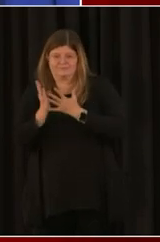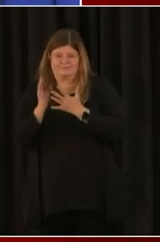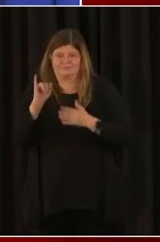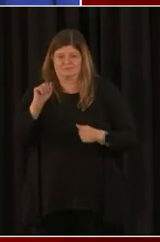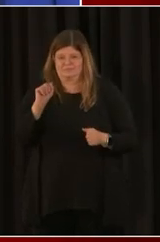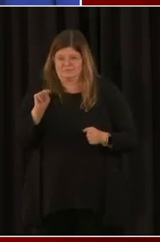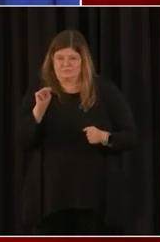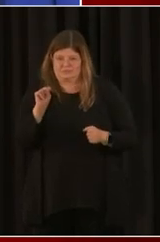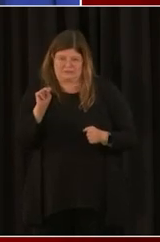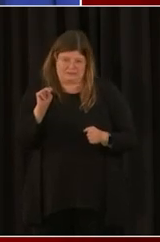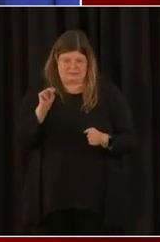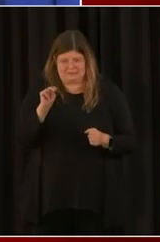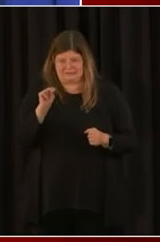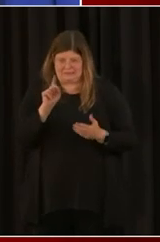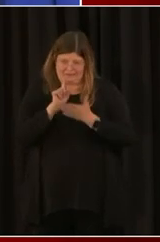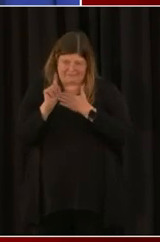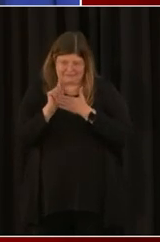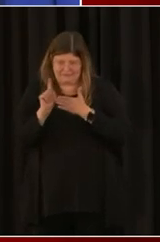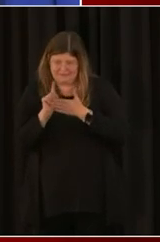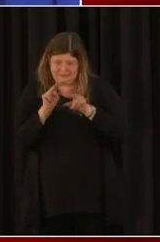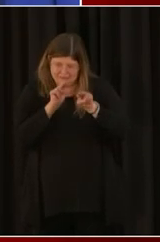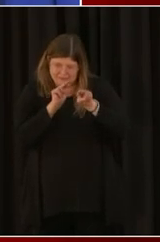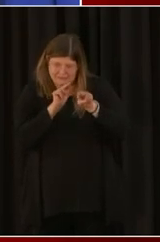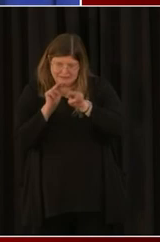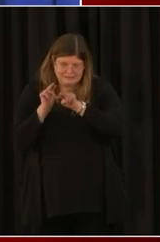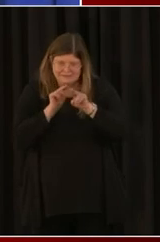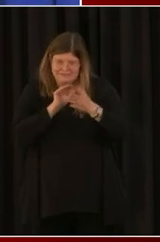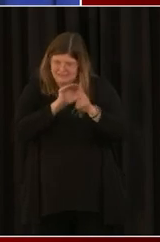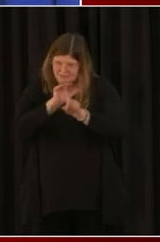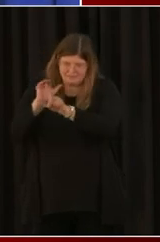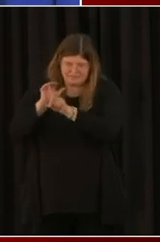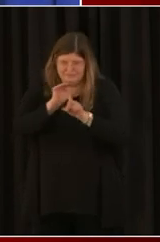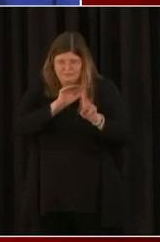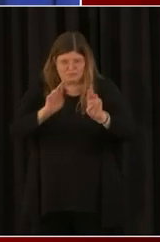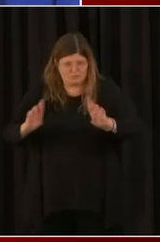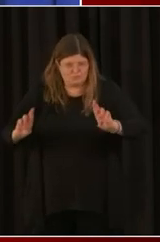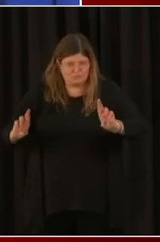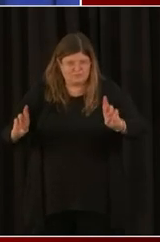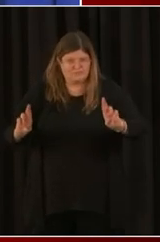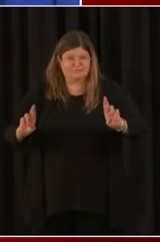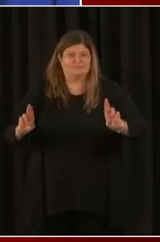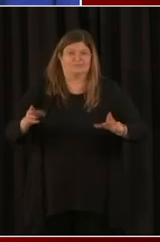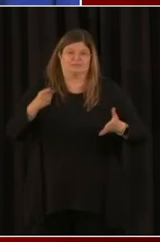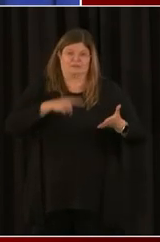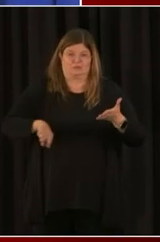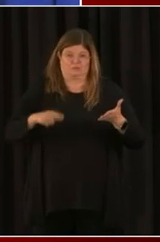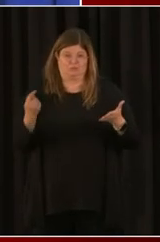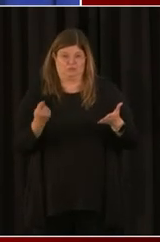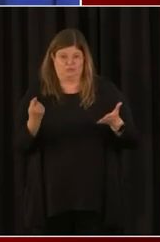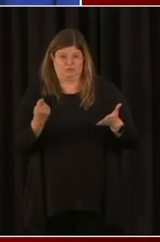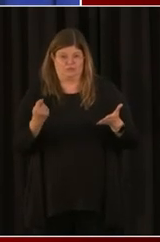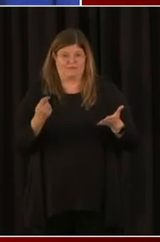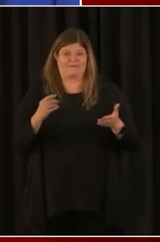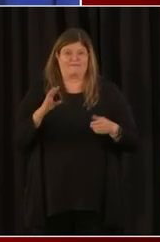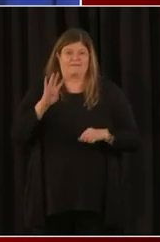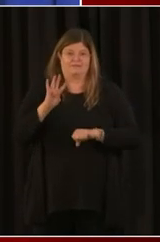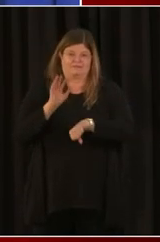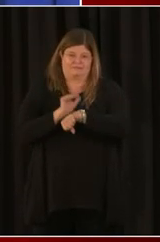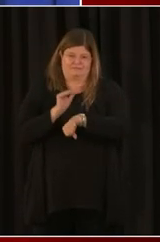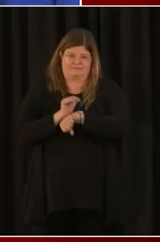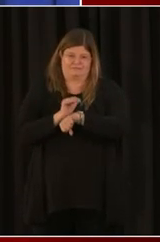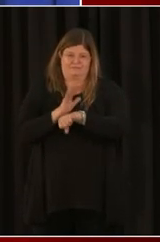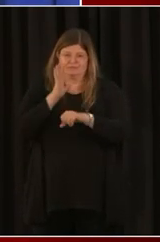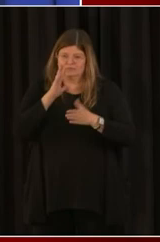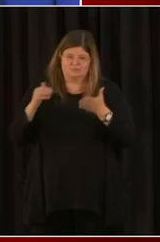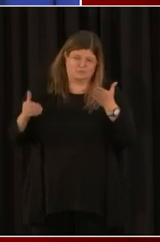ask that you join us again next Tuesday at 4 p.m. And Demphead will have a whole new lineup of folks who will talk about how they're navigating